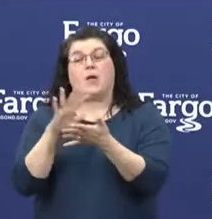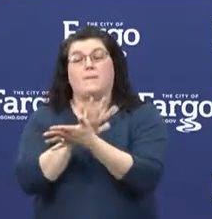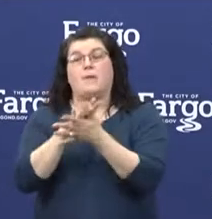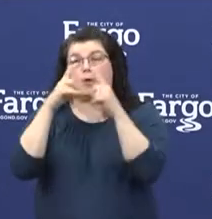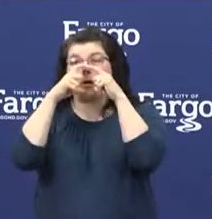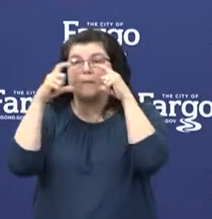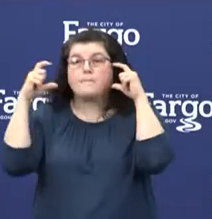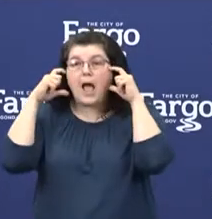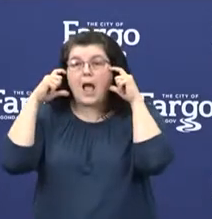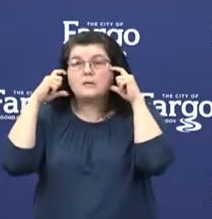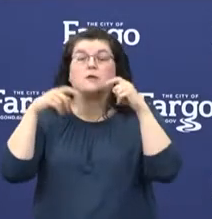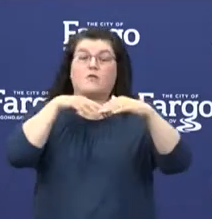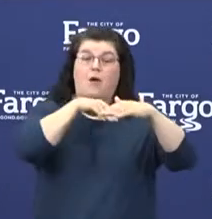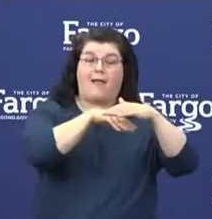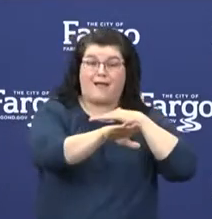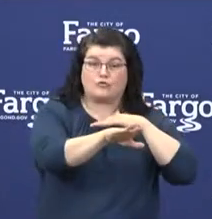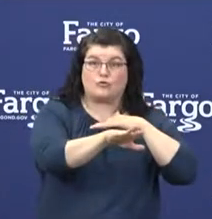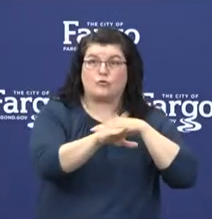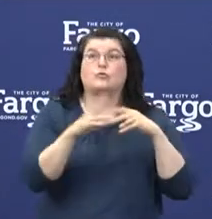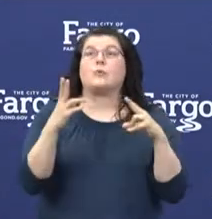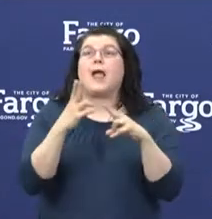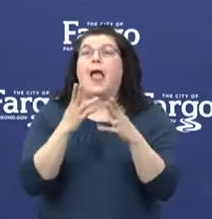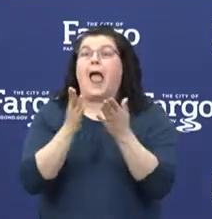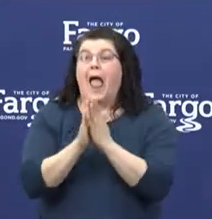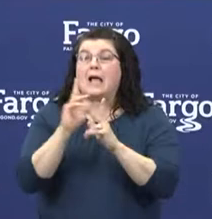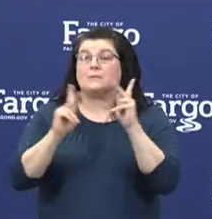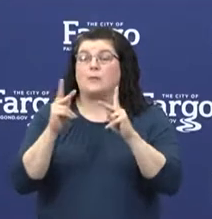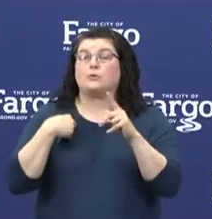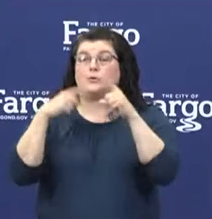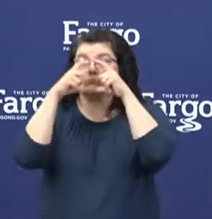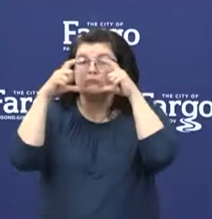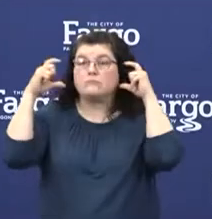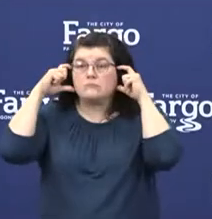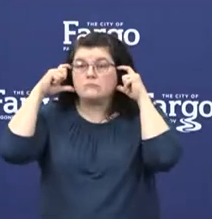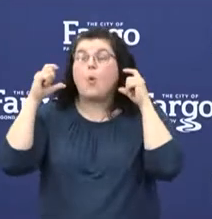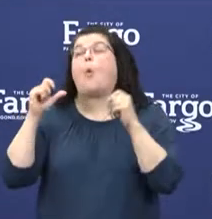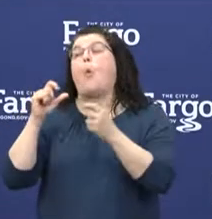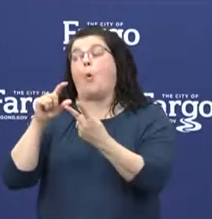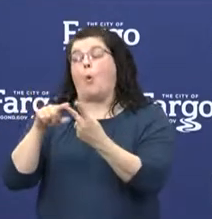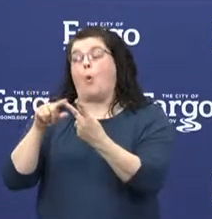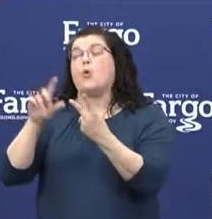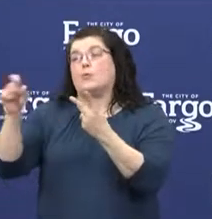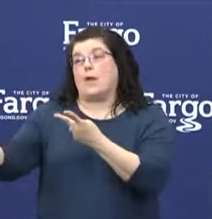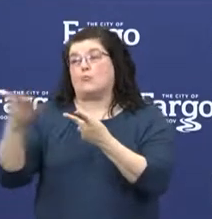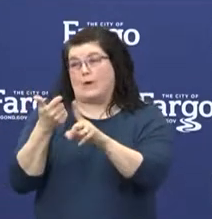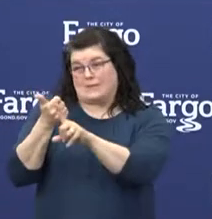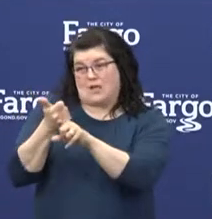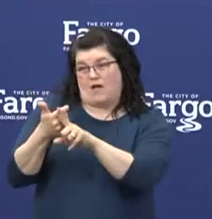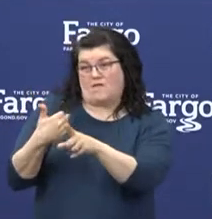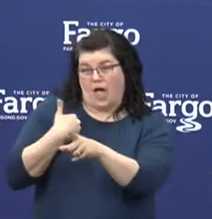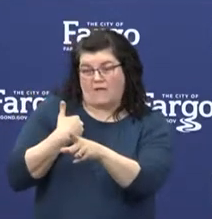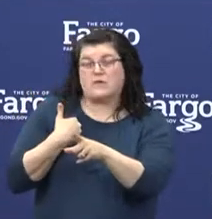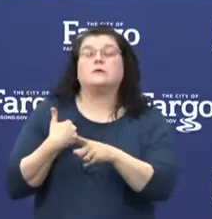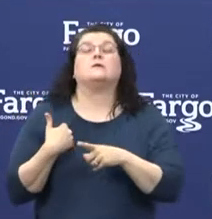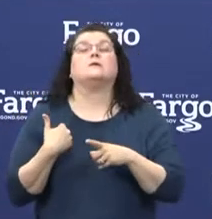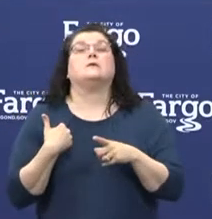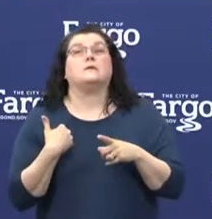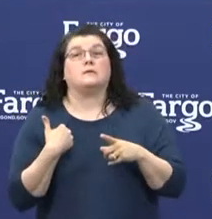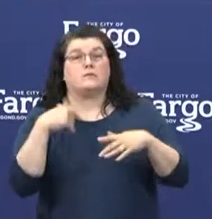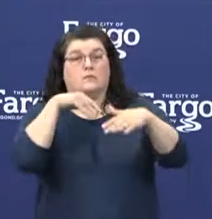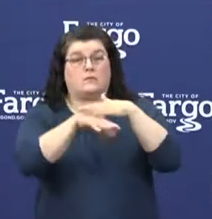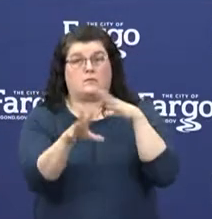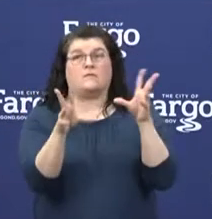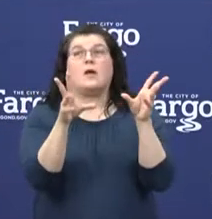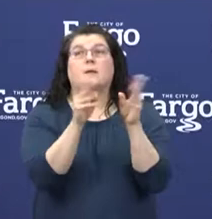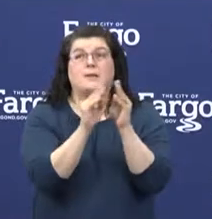of the county buildings. We're asking the public to wear these disposable masks or bring one of your own when visiting county offices. Public meeting attendance